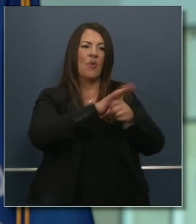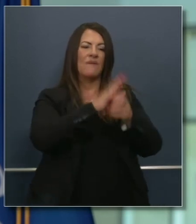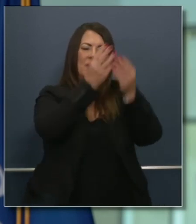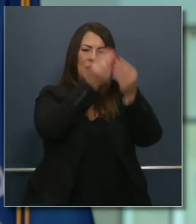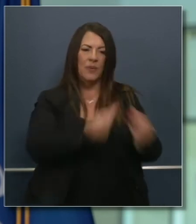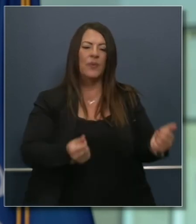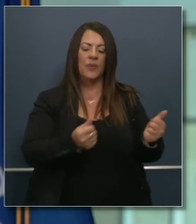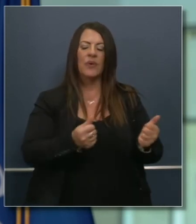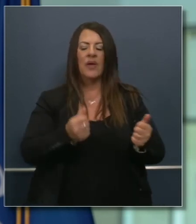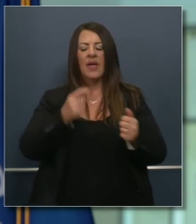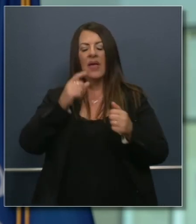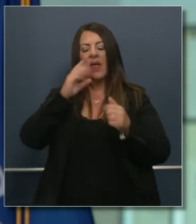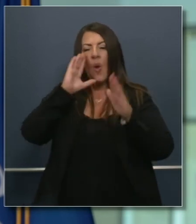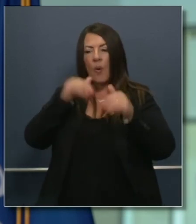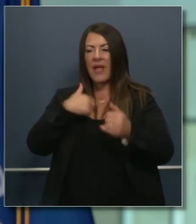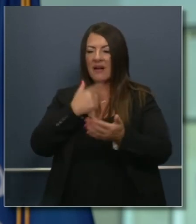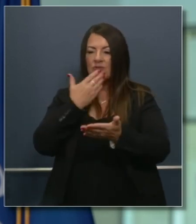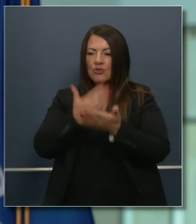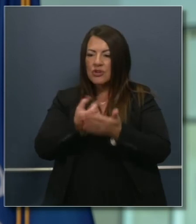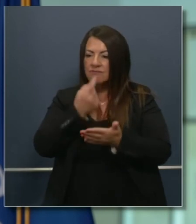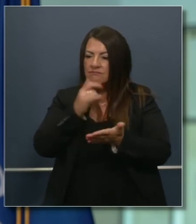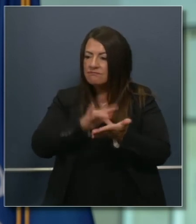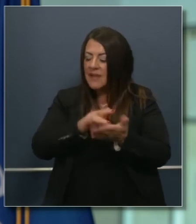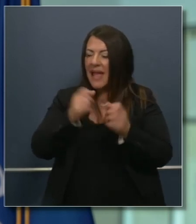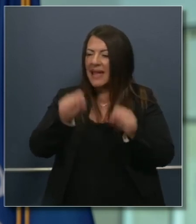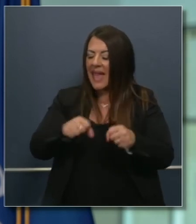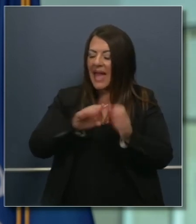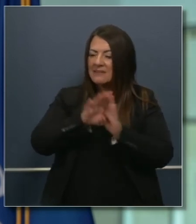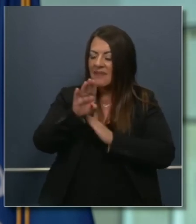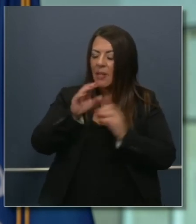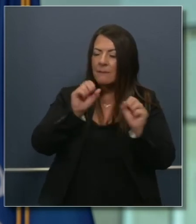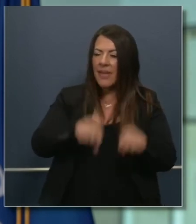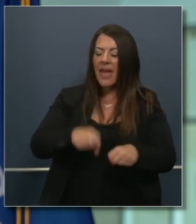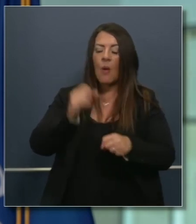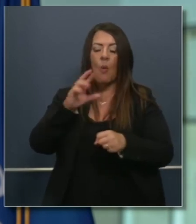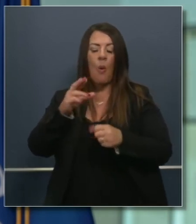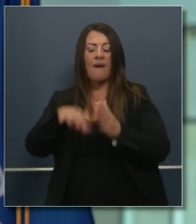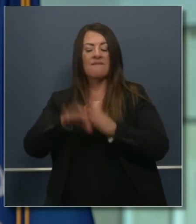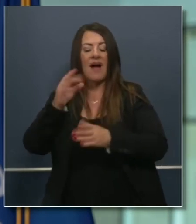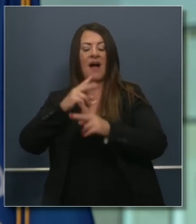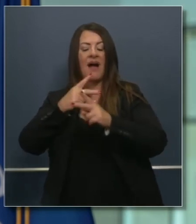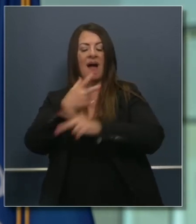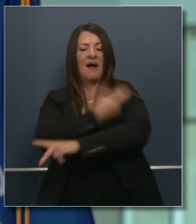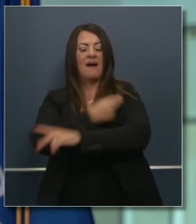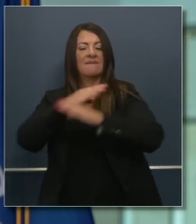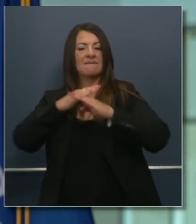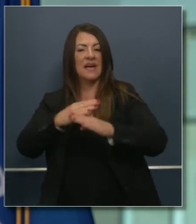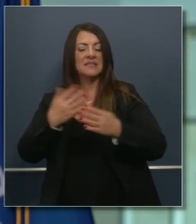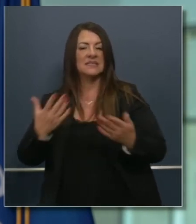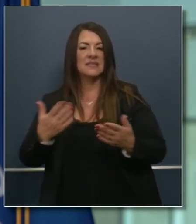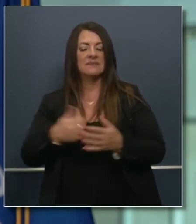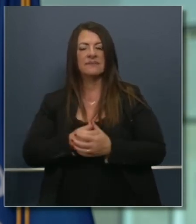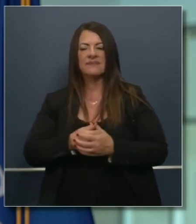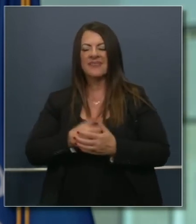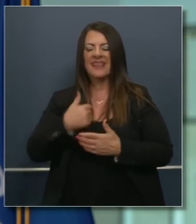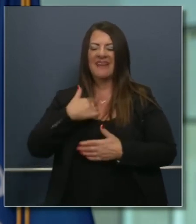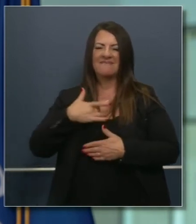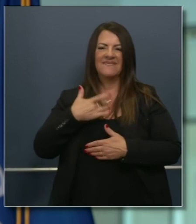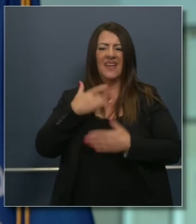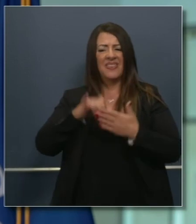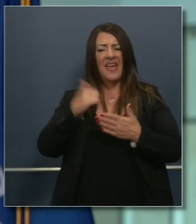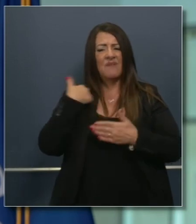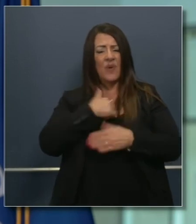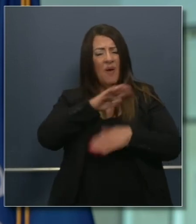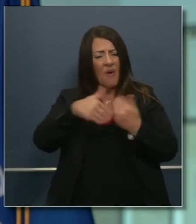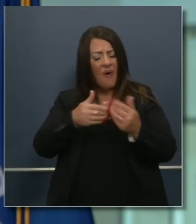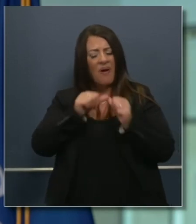ultimately get to a vaccine. The sooner we do that, as soon as we model good behavior and don't send mixed messages, then the sooner all of us go back